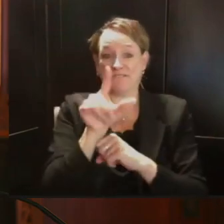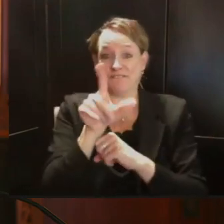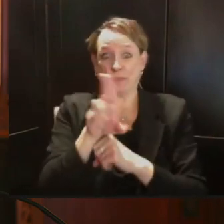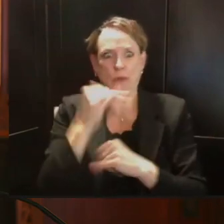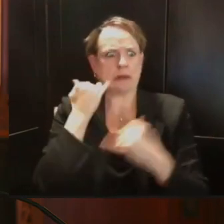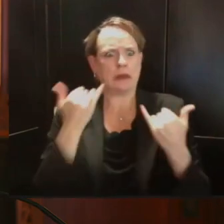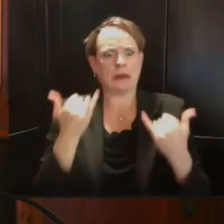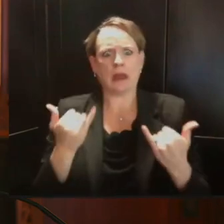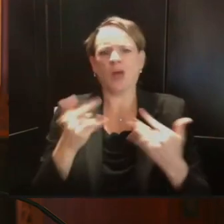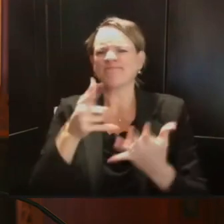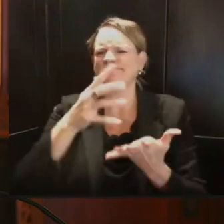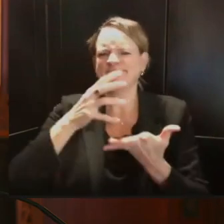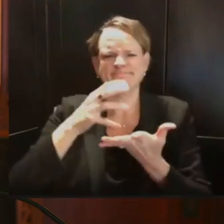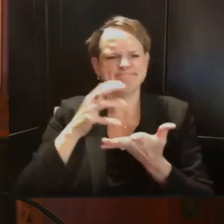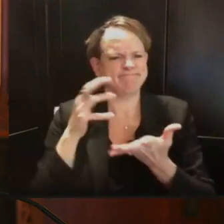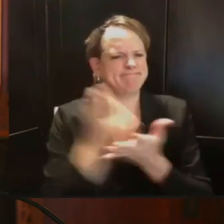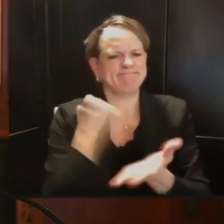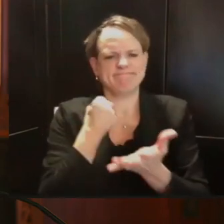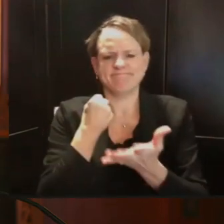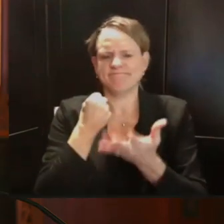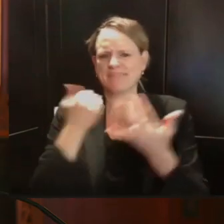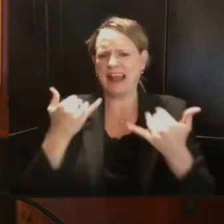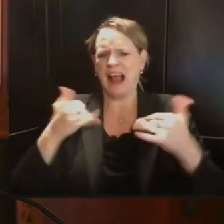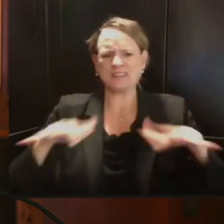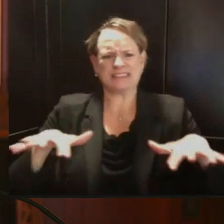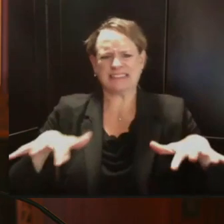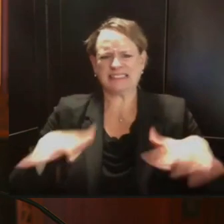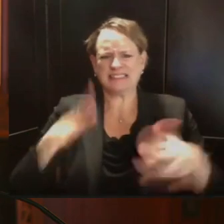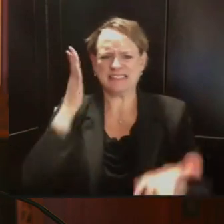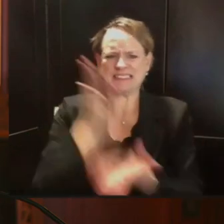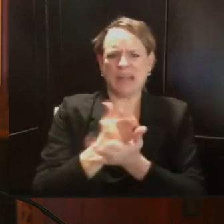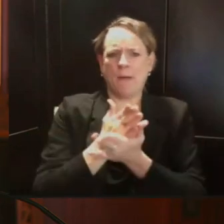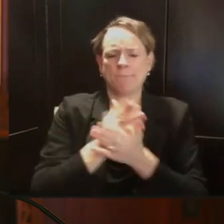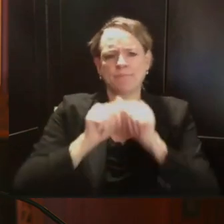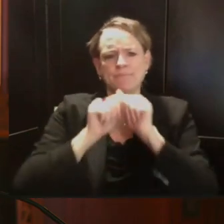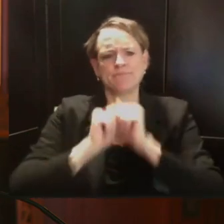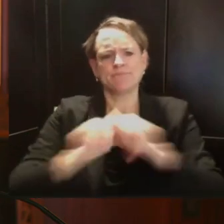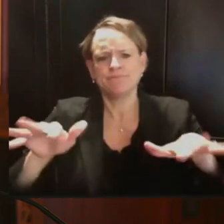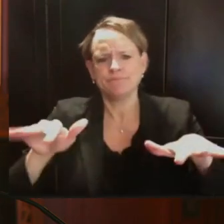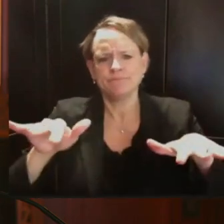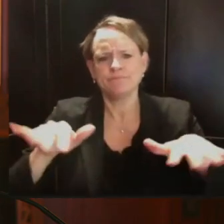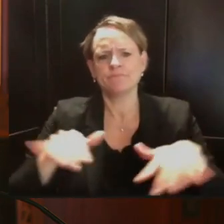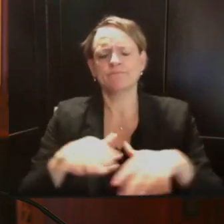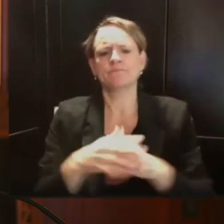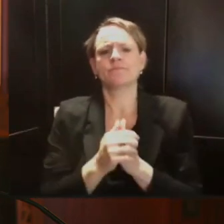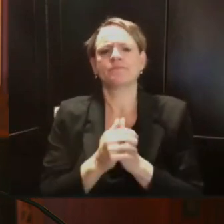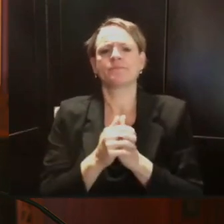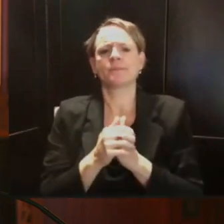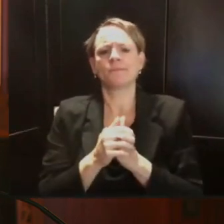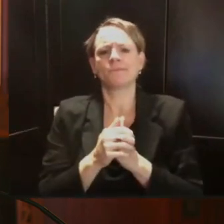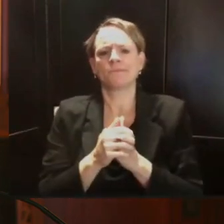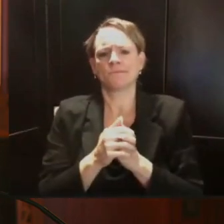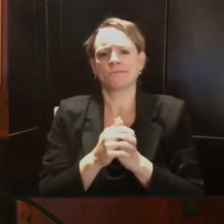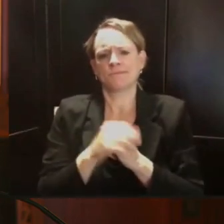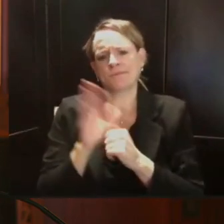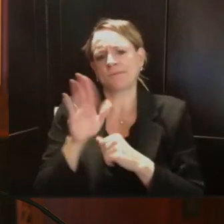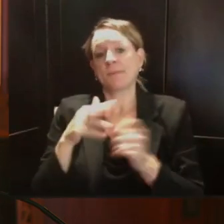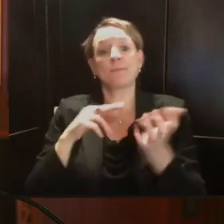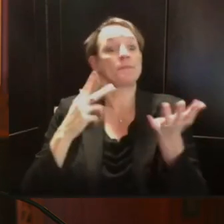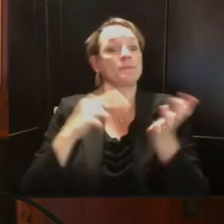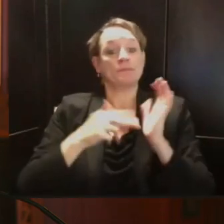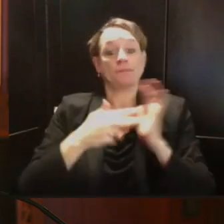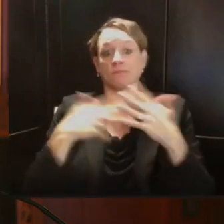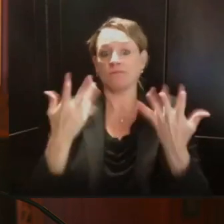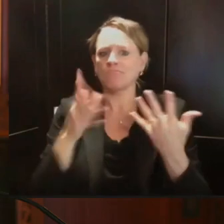For those of us in state government, acting now means we've declared a new public health emergency to address the new realities of COVID-19